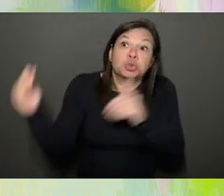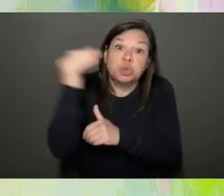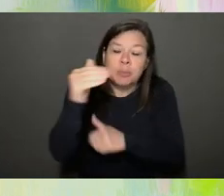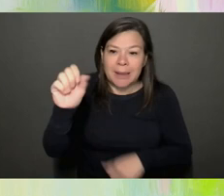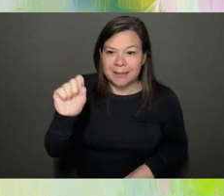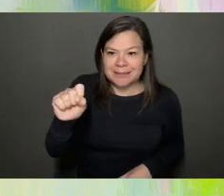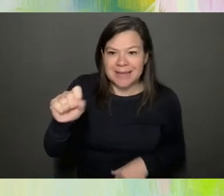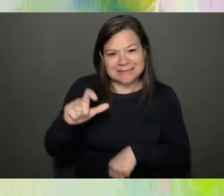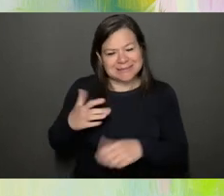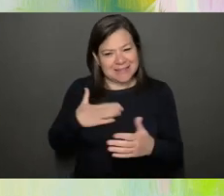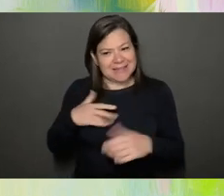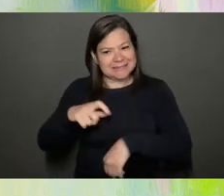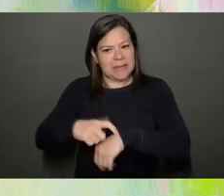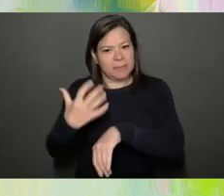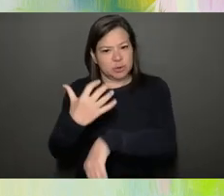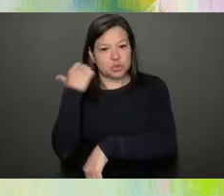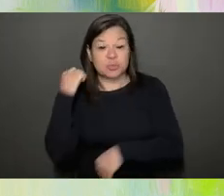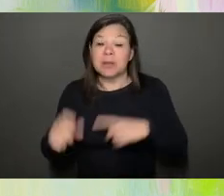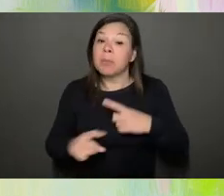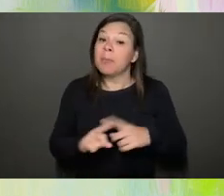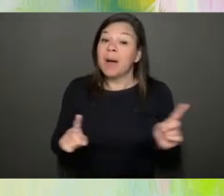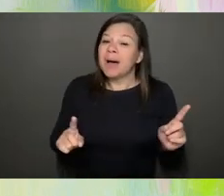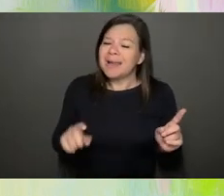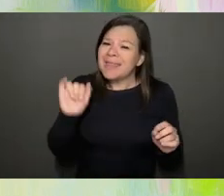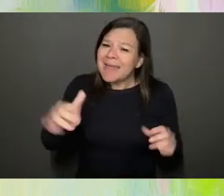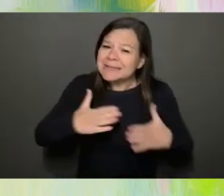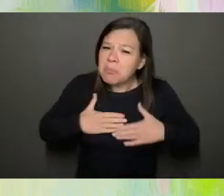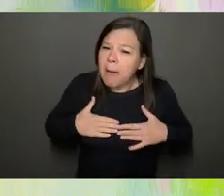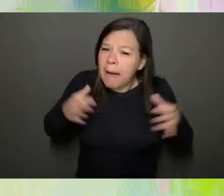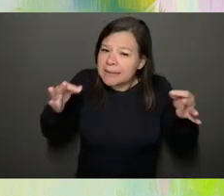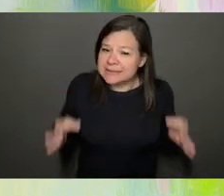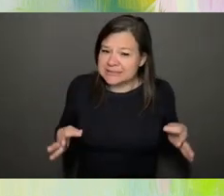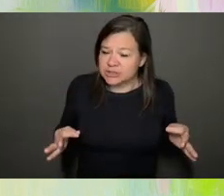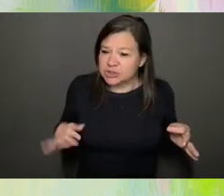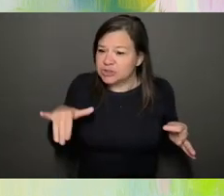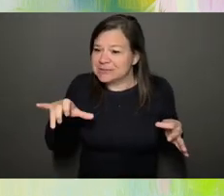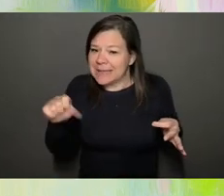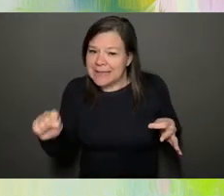for me to decide and for you to give me the opportunity to decide?